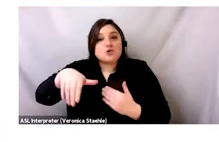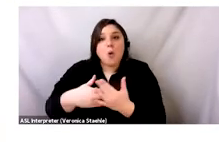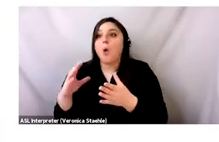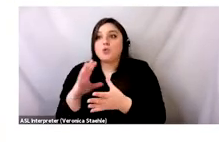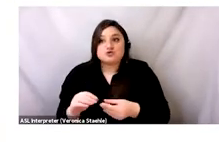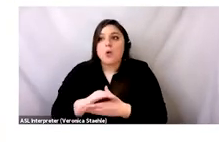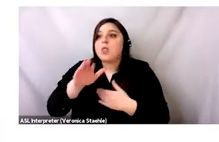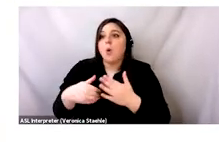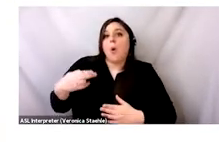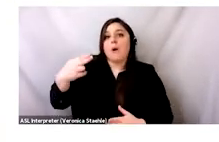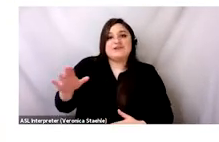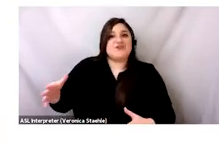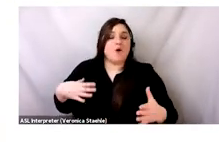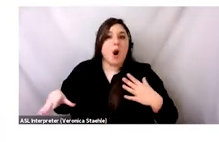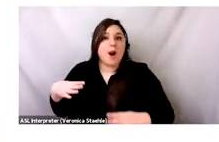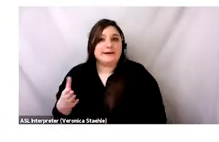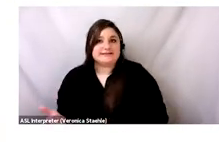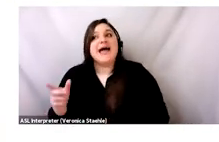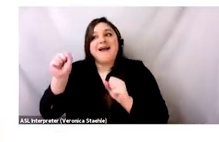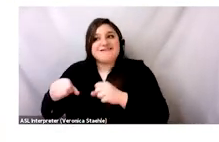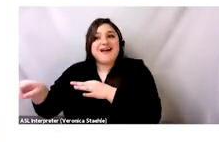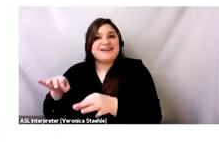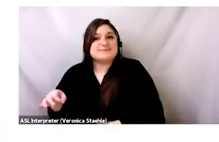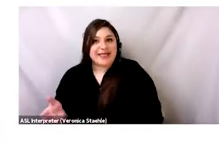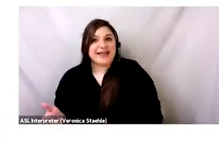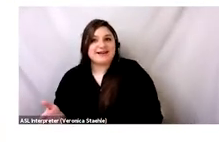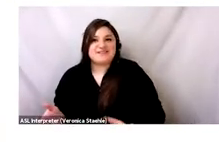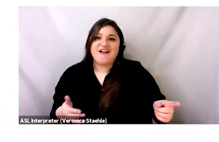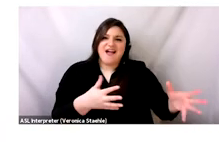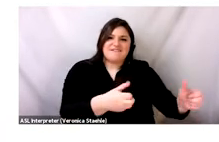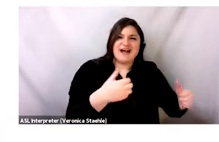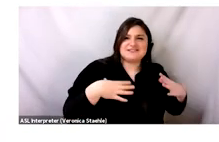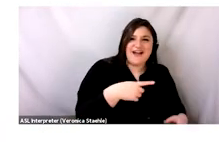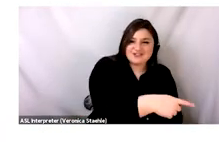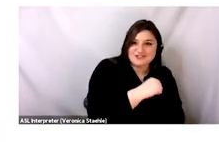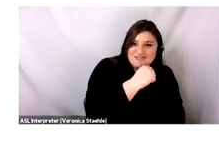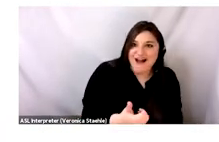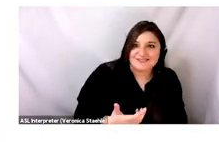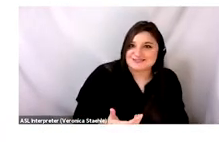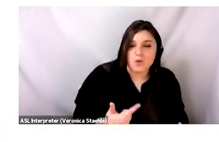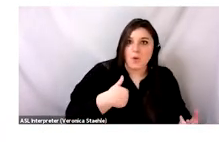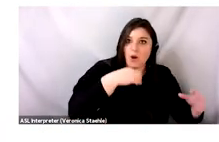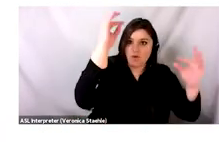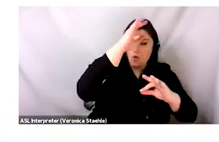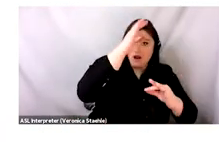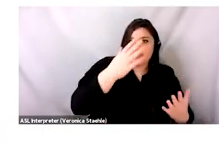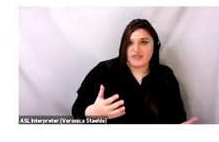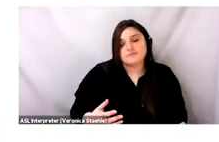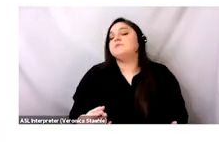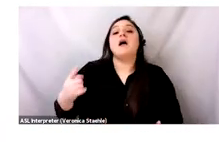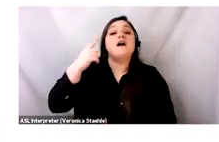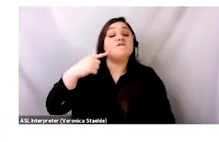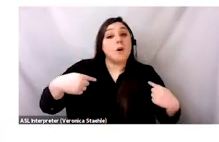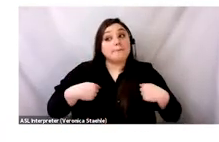history, how long she's had it. She knows the story in the history of the garment that she has. And then even me as a designer, when in my first